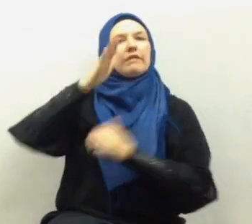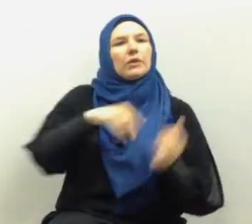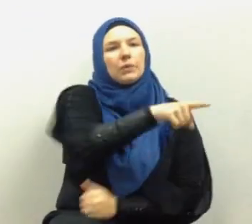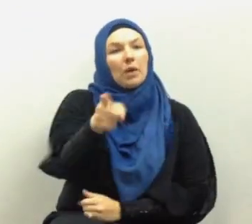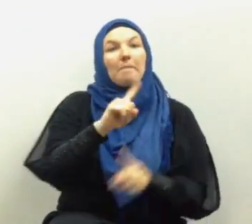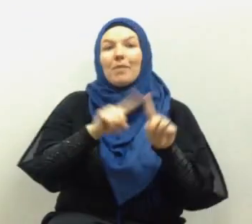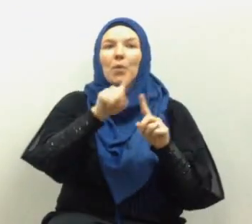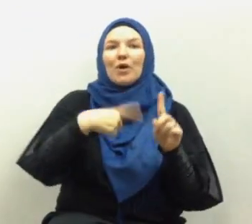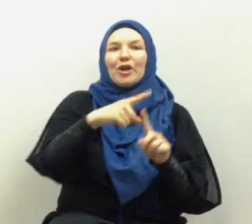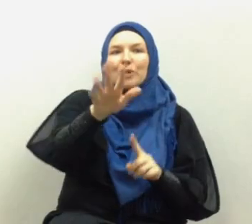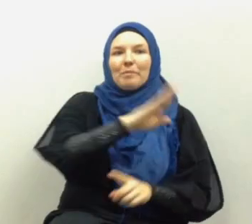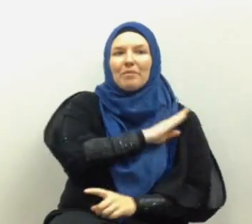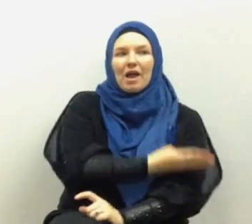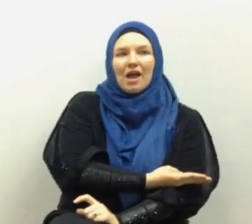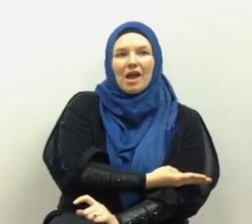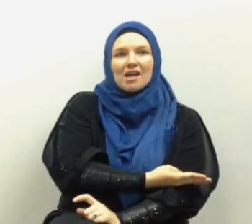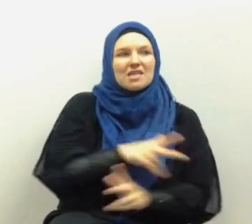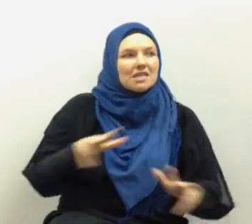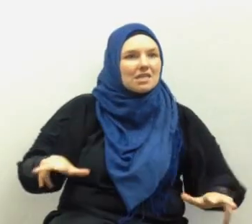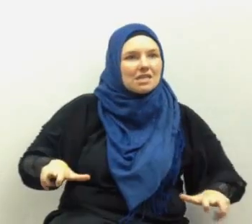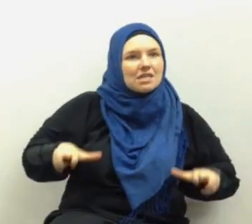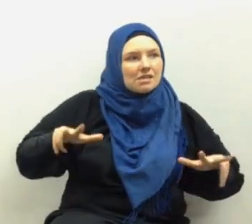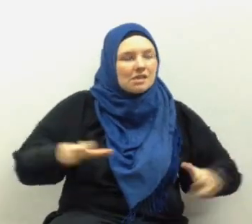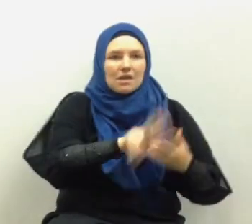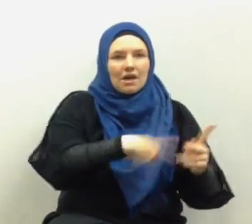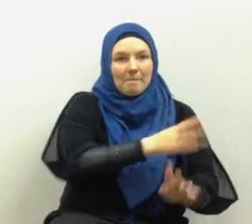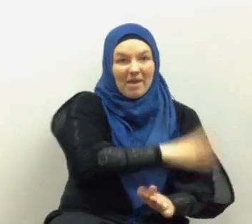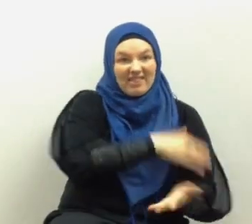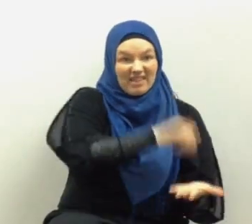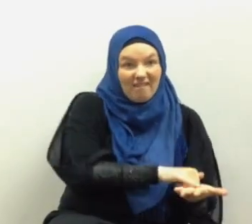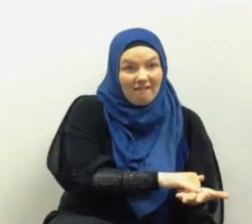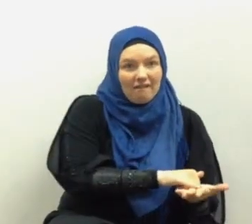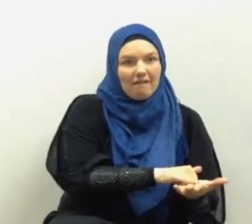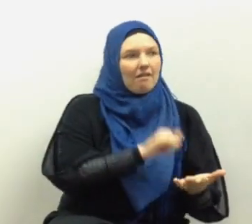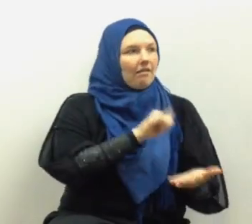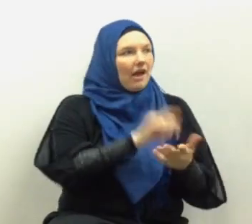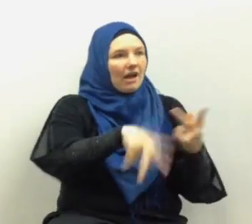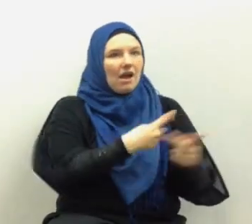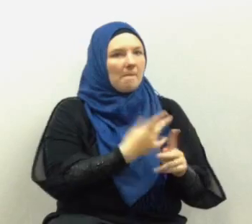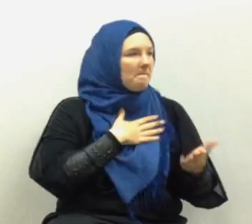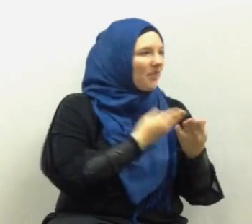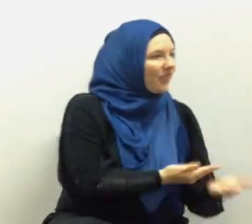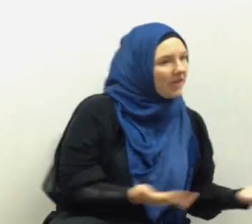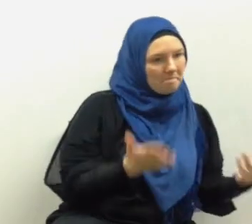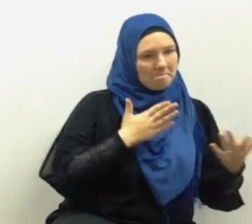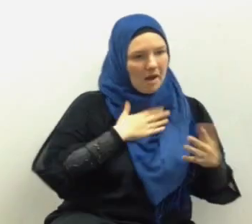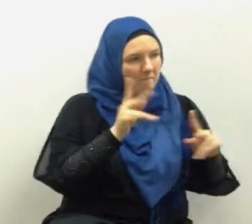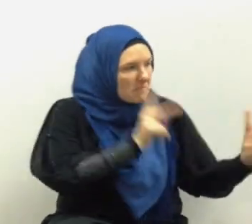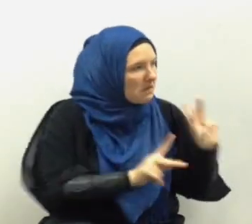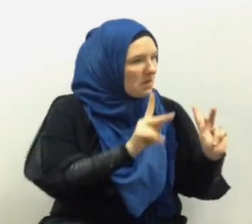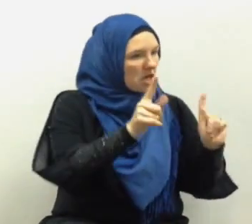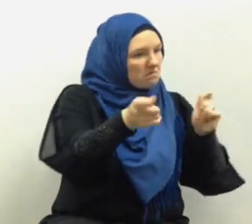but when your power is a power of greed a power of position